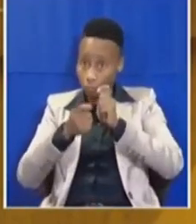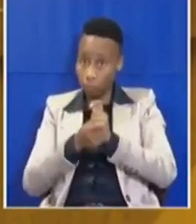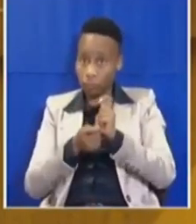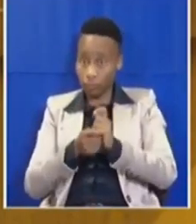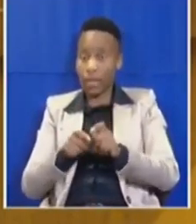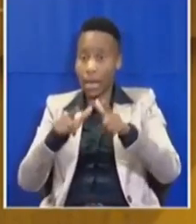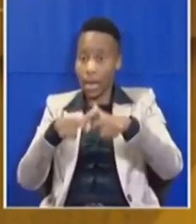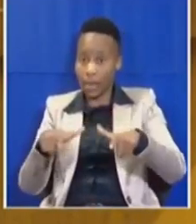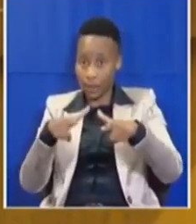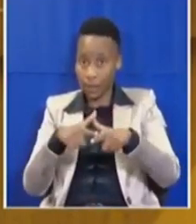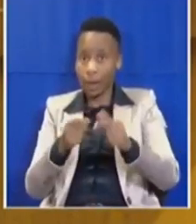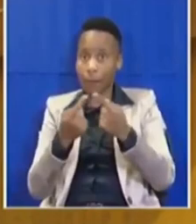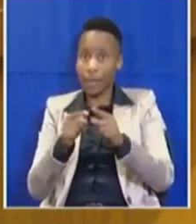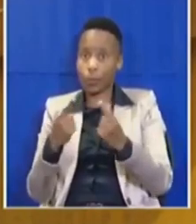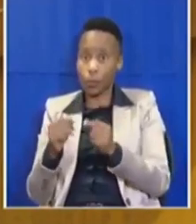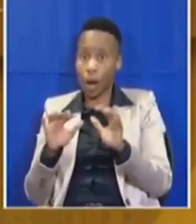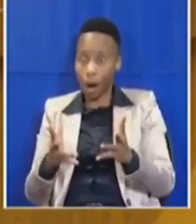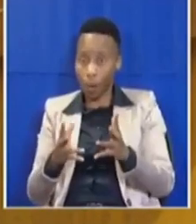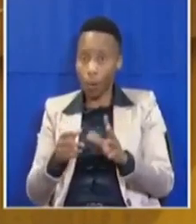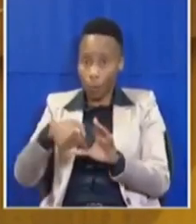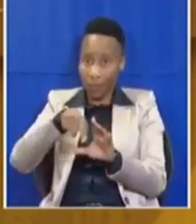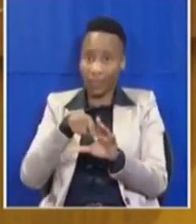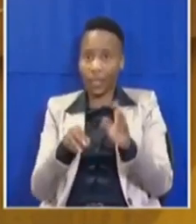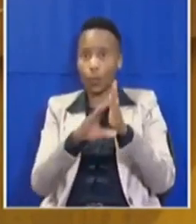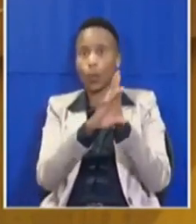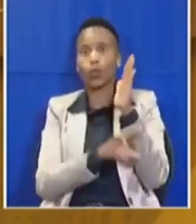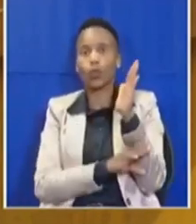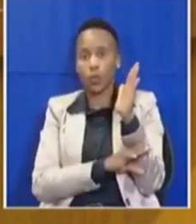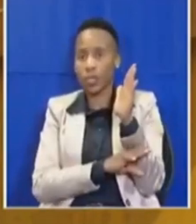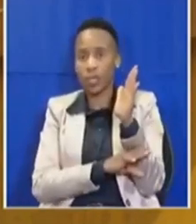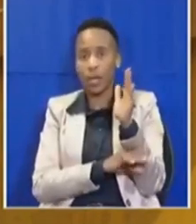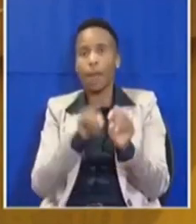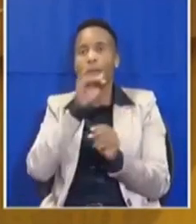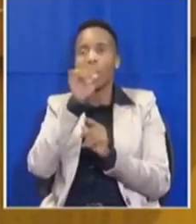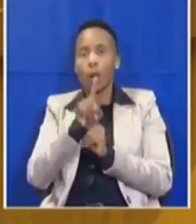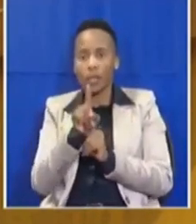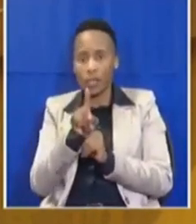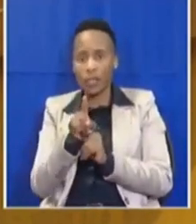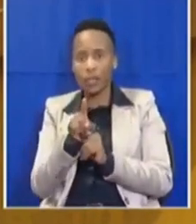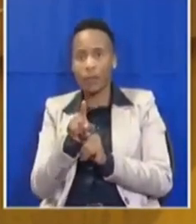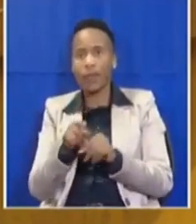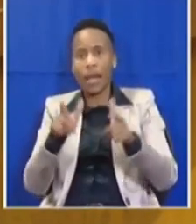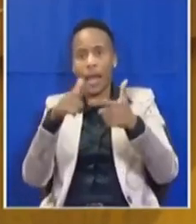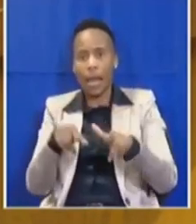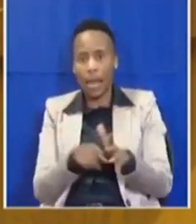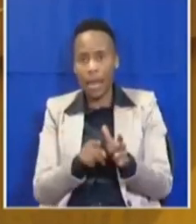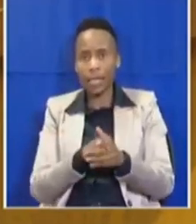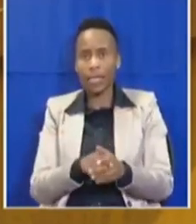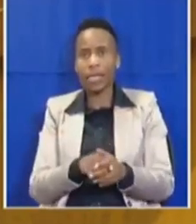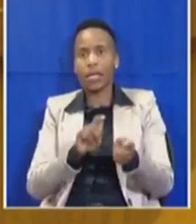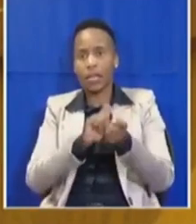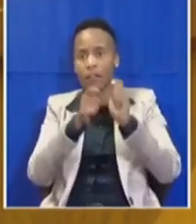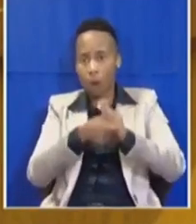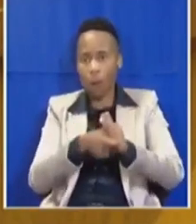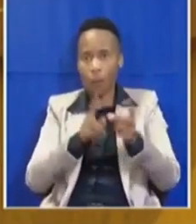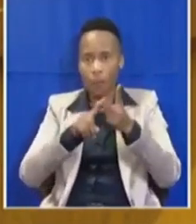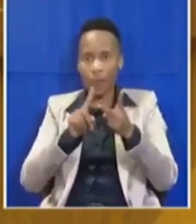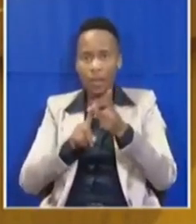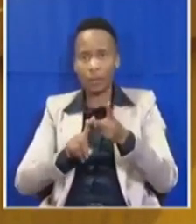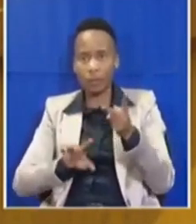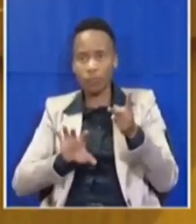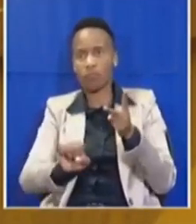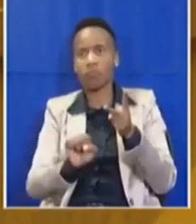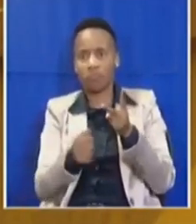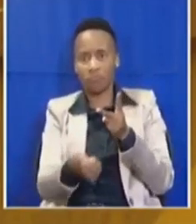let's do it so within our constitution. It doesn't mean that land reform and restitution must be delayed. Actually, on the contrary,